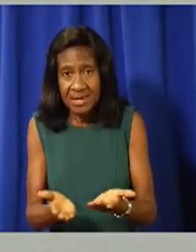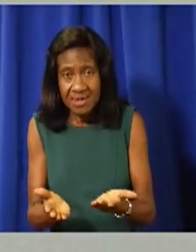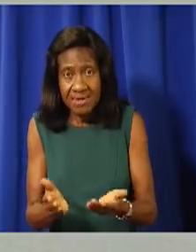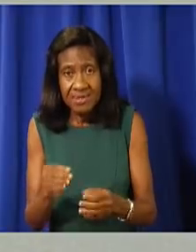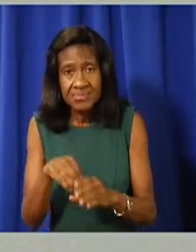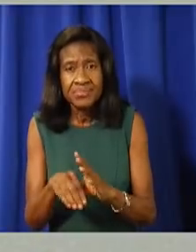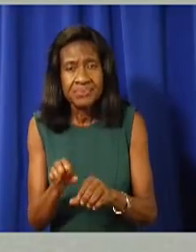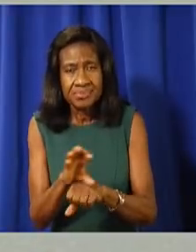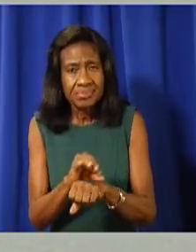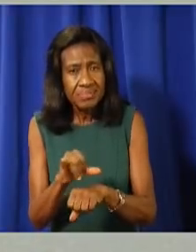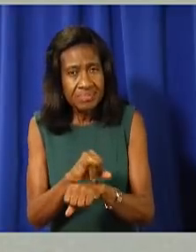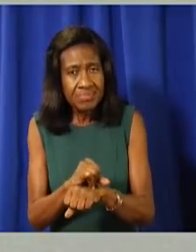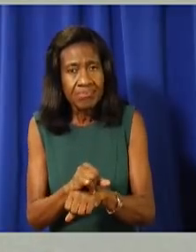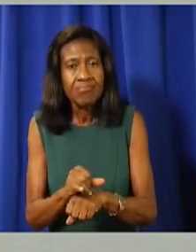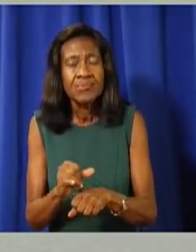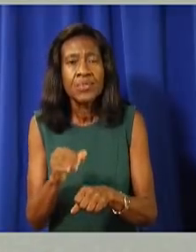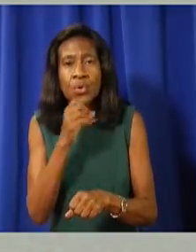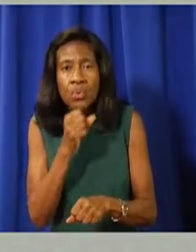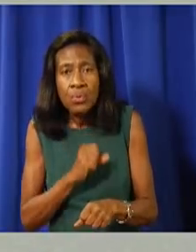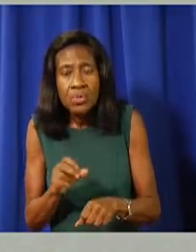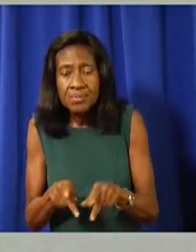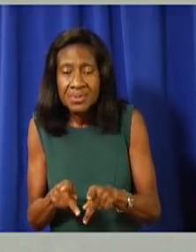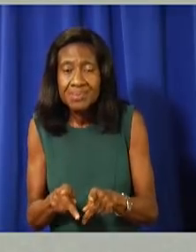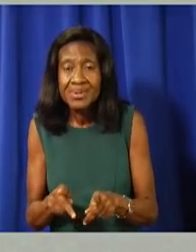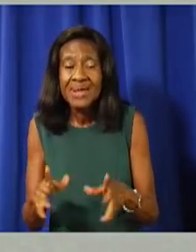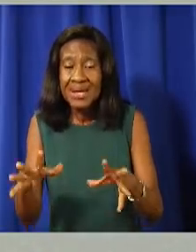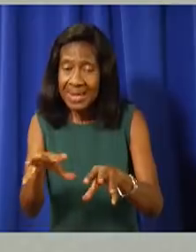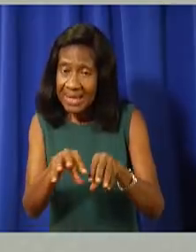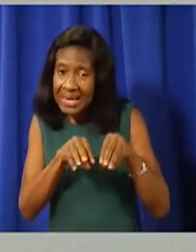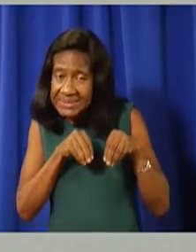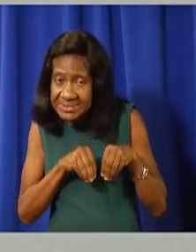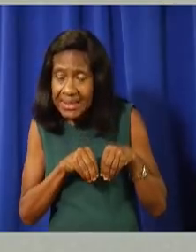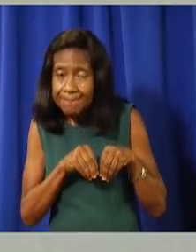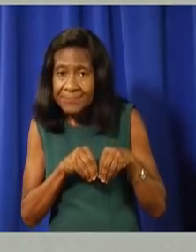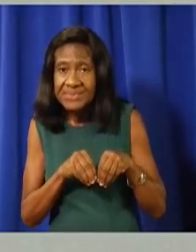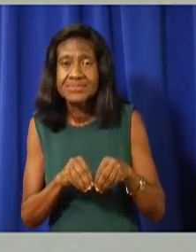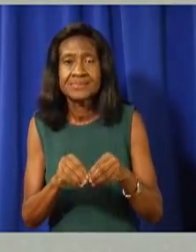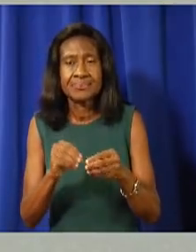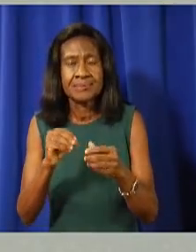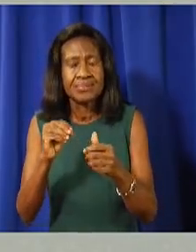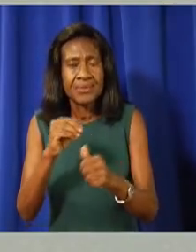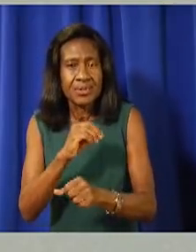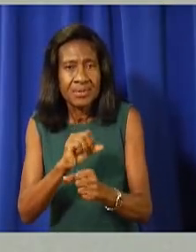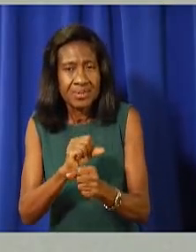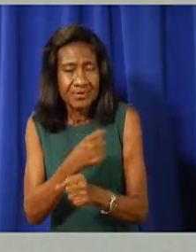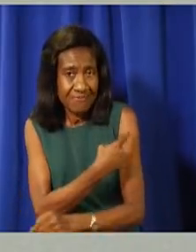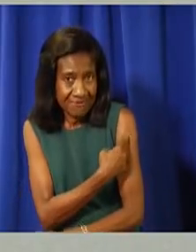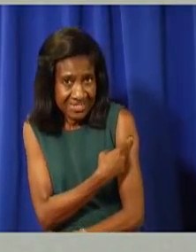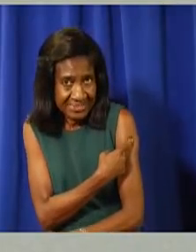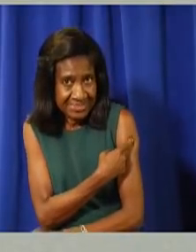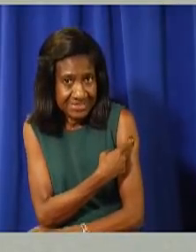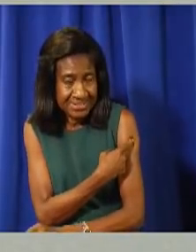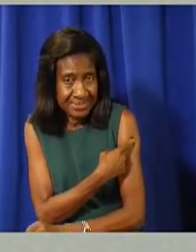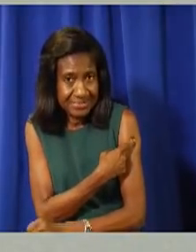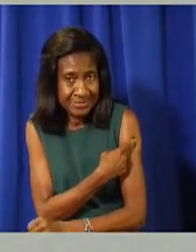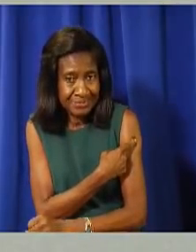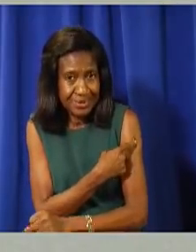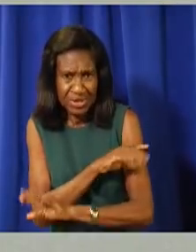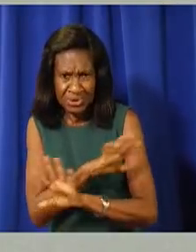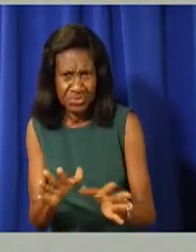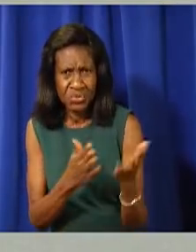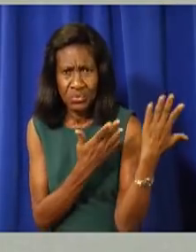example and bravely stepped forward to receive the first jab of the COVID-19 vaccine without hesitation.